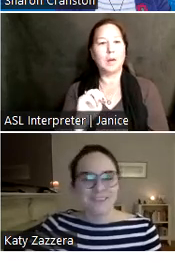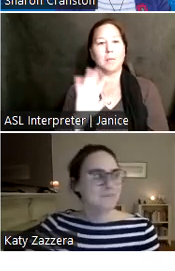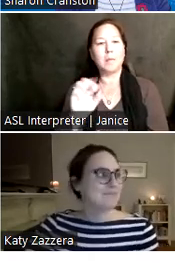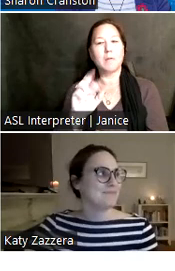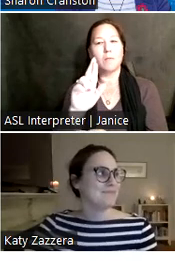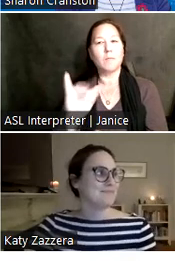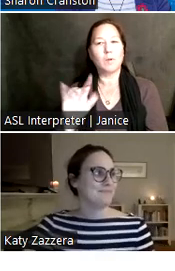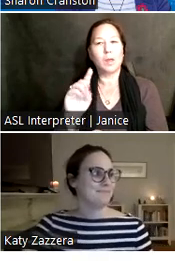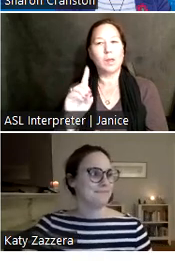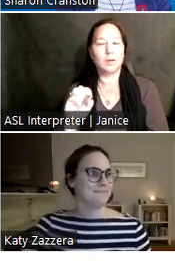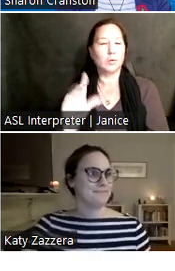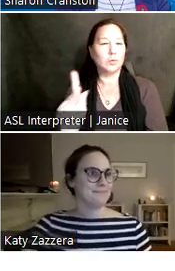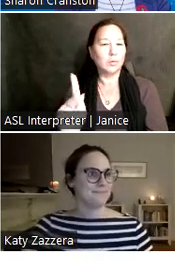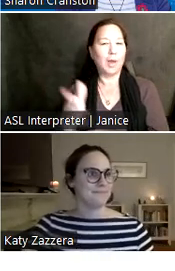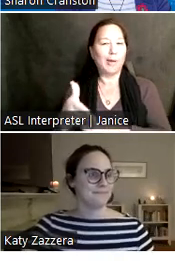just one minute.